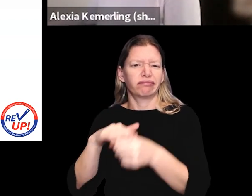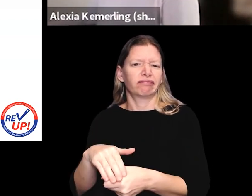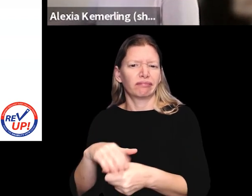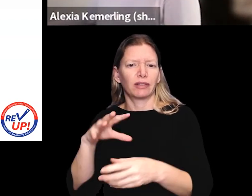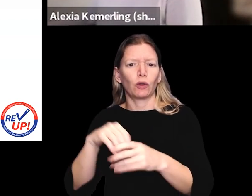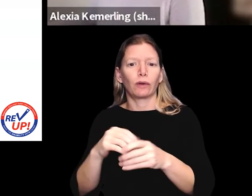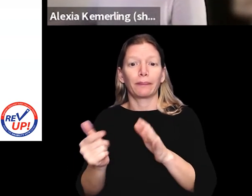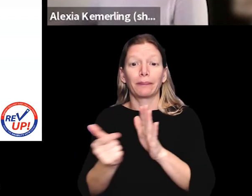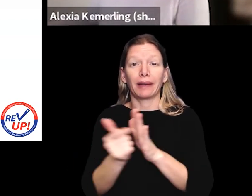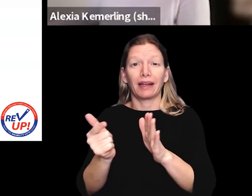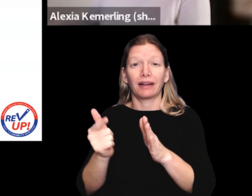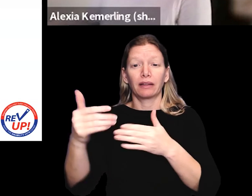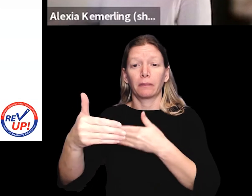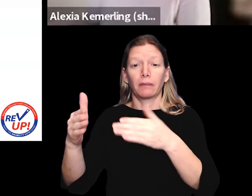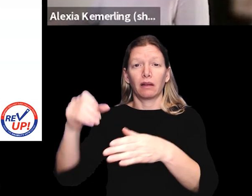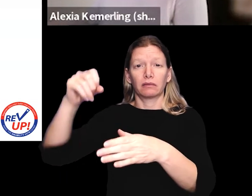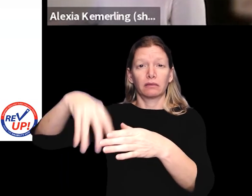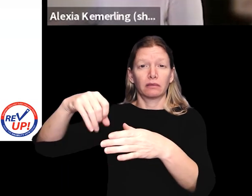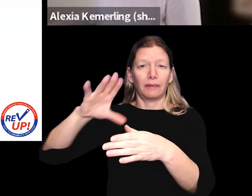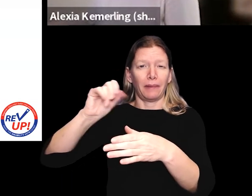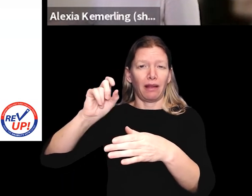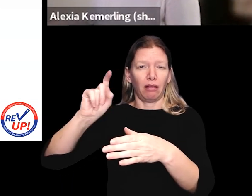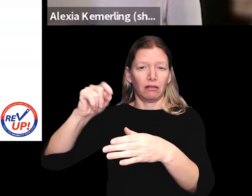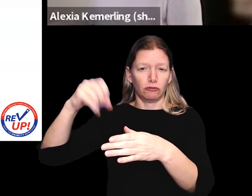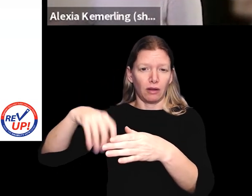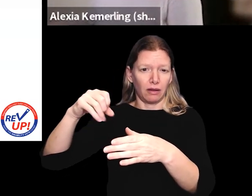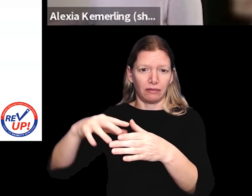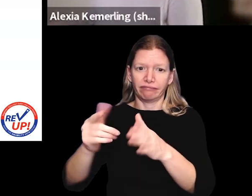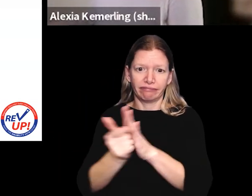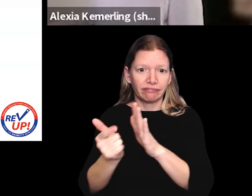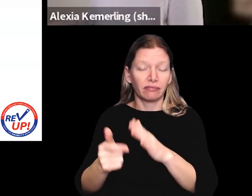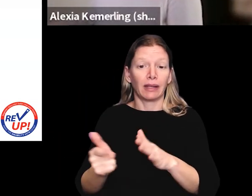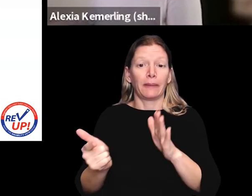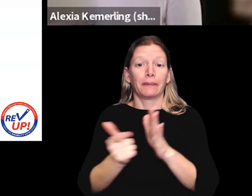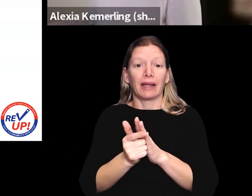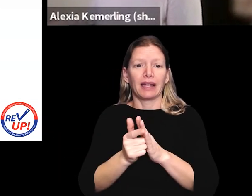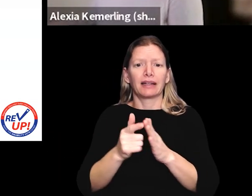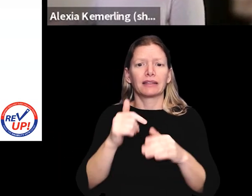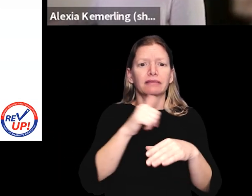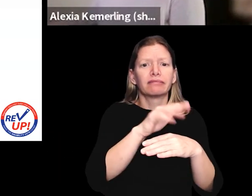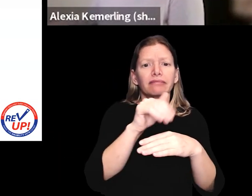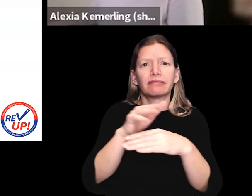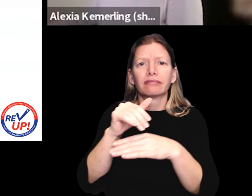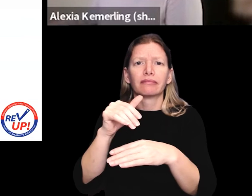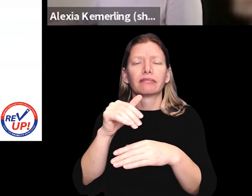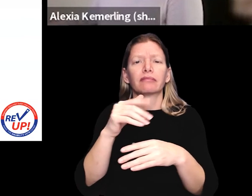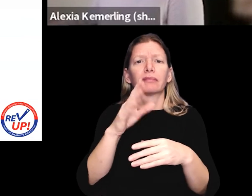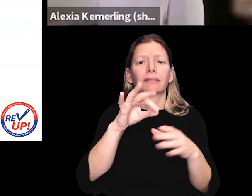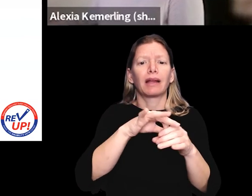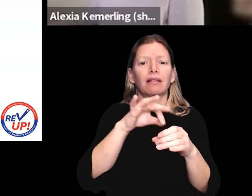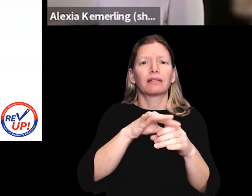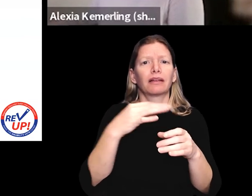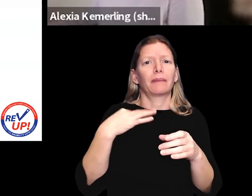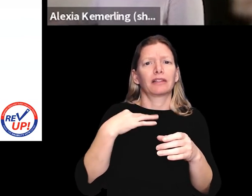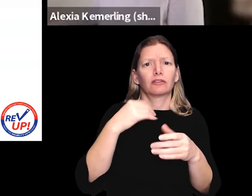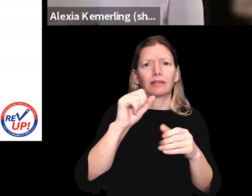led to voter suppression, including banning ballot drop boxes, banning proactively sending mail-in